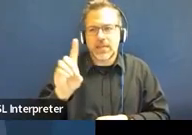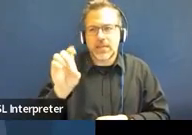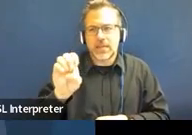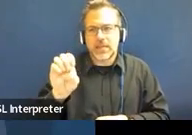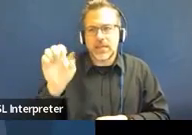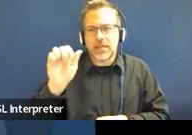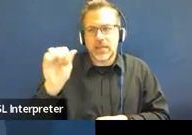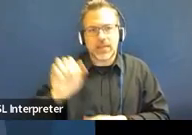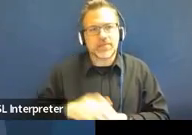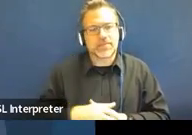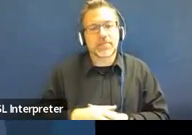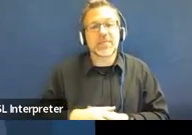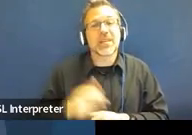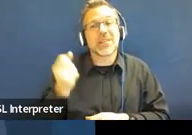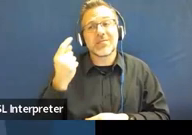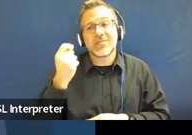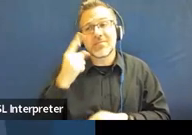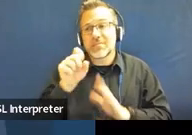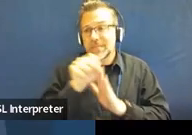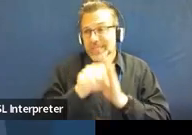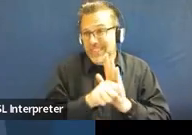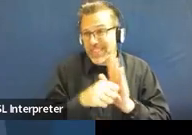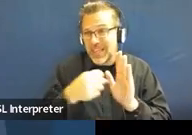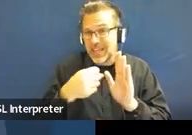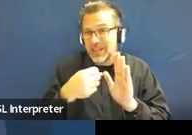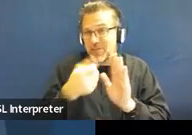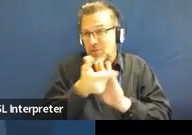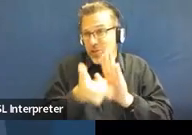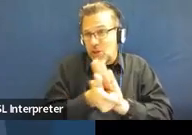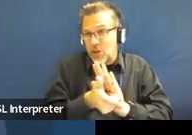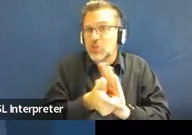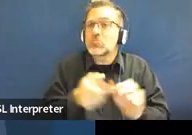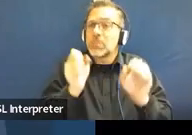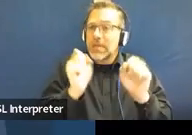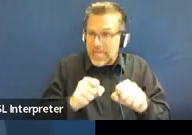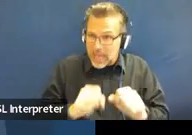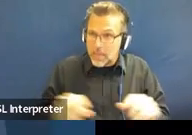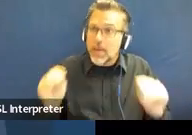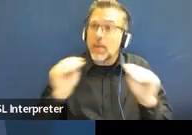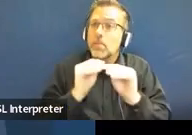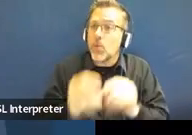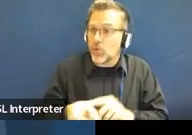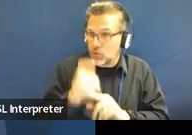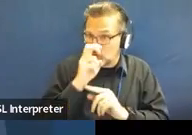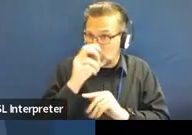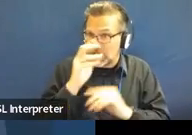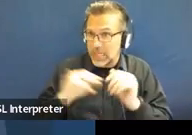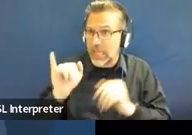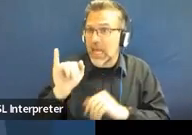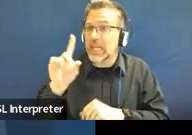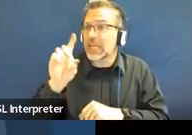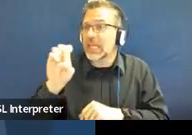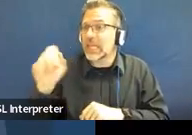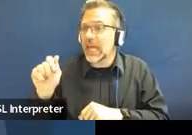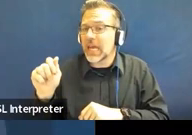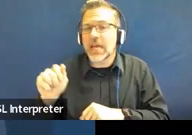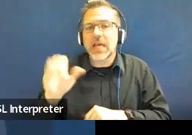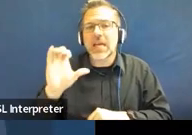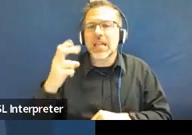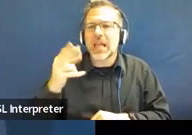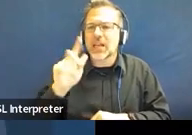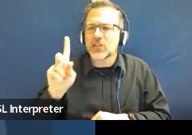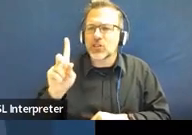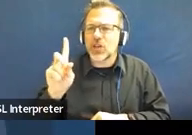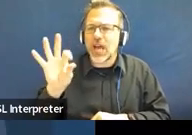However, state regs could go above and beyond the scope of IDEA if we choose to do that. So, for example, like Child Find for us is a little